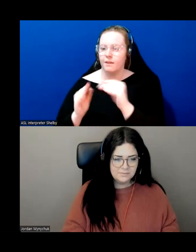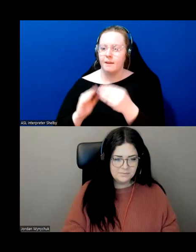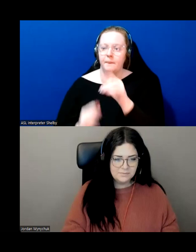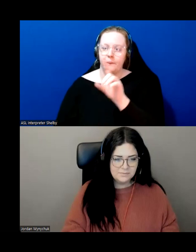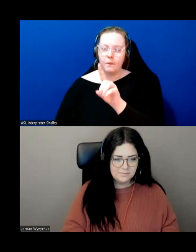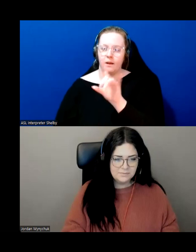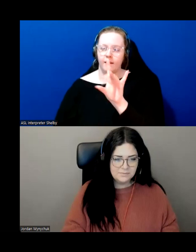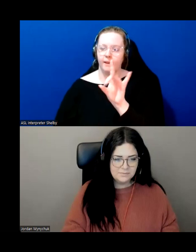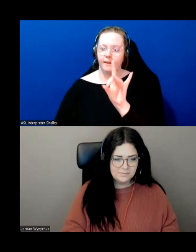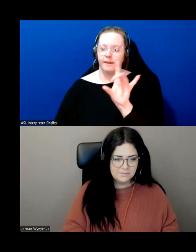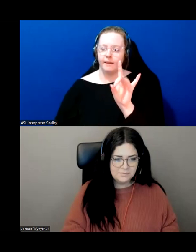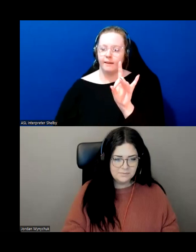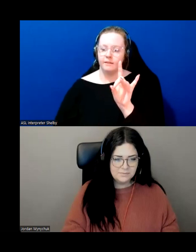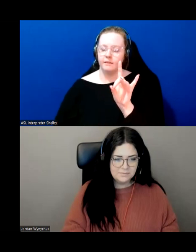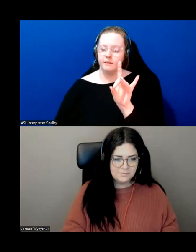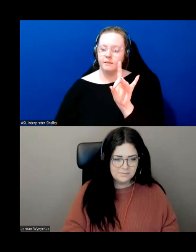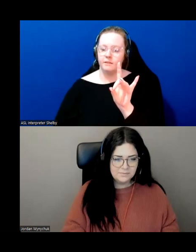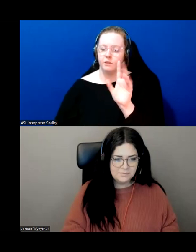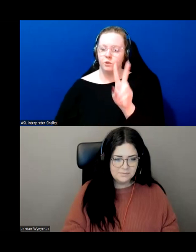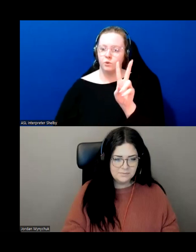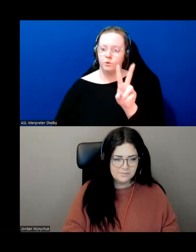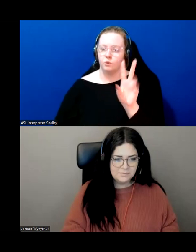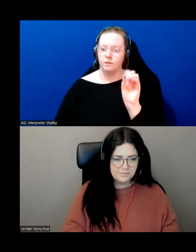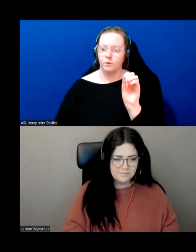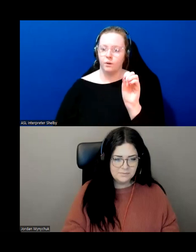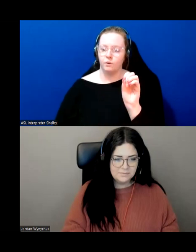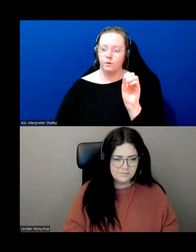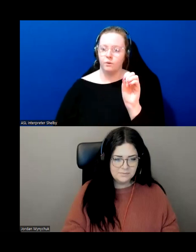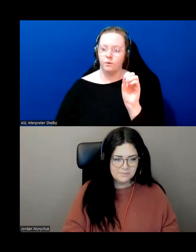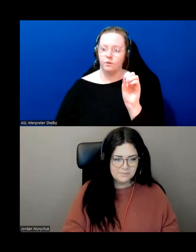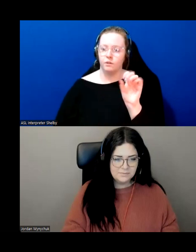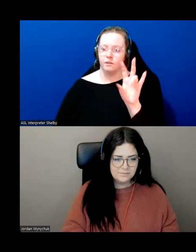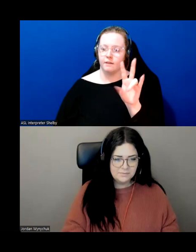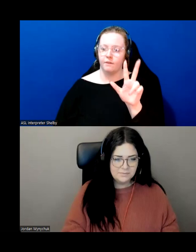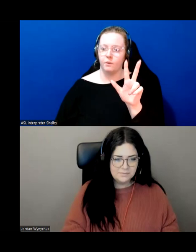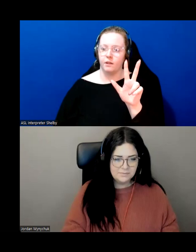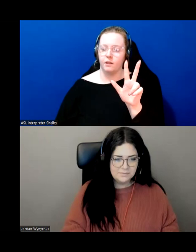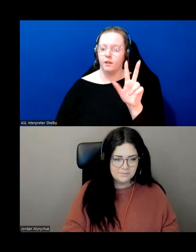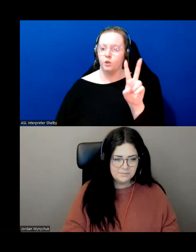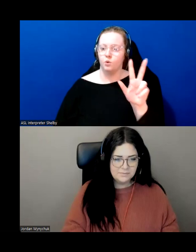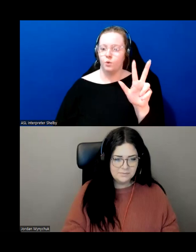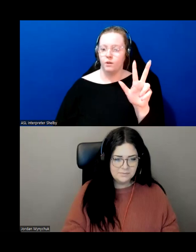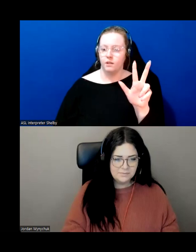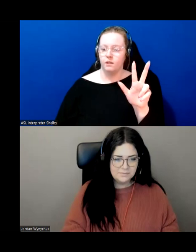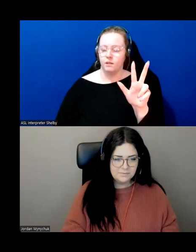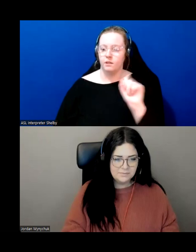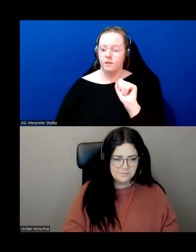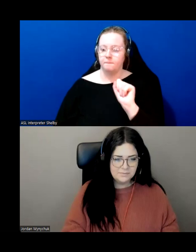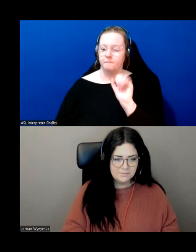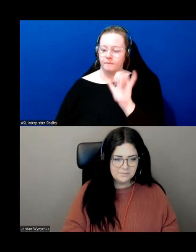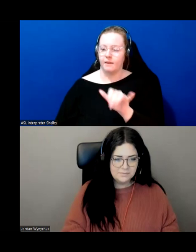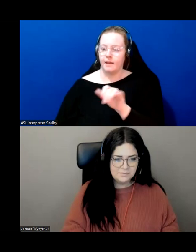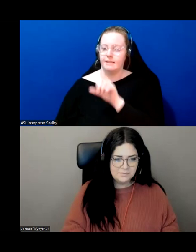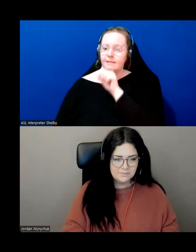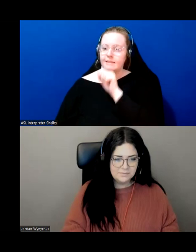eight eight eight two two zero seven three two three and that's the seniors